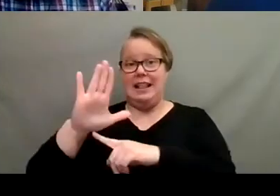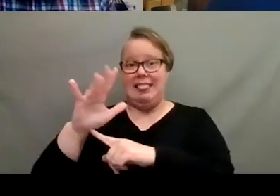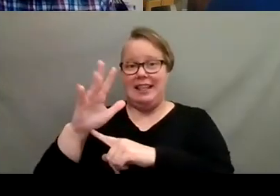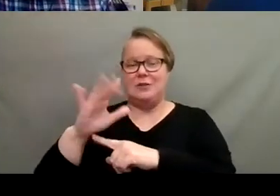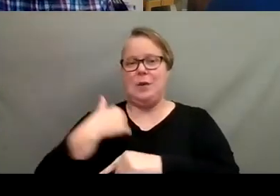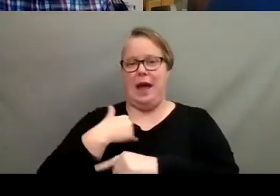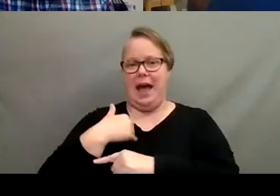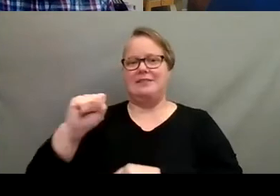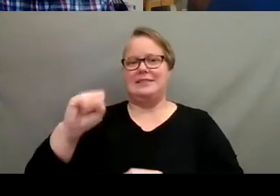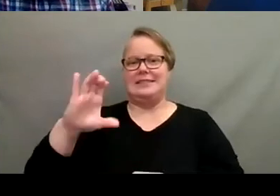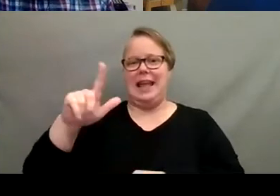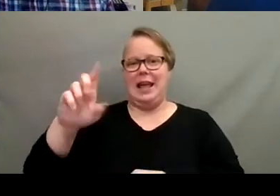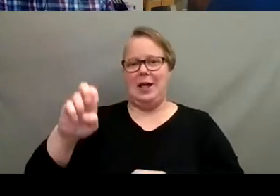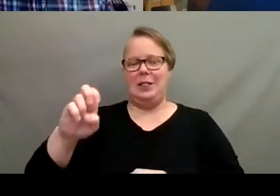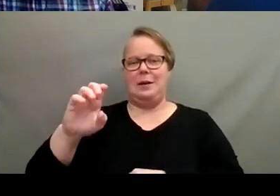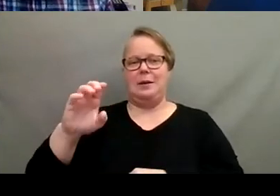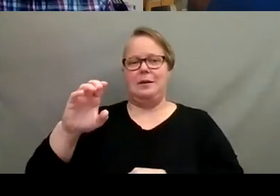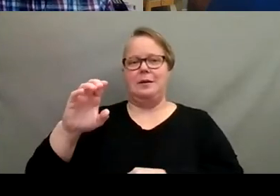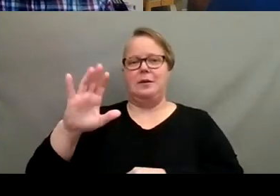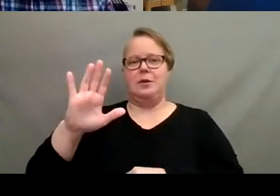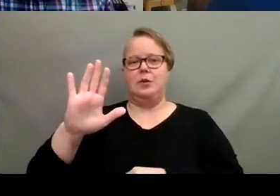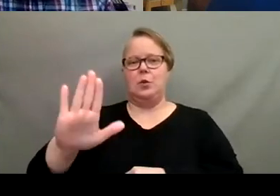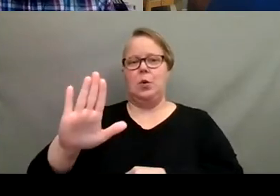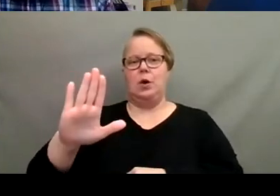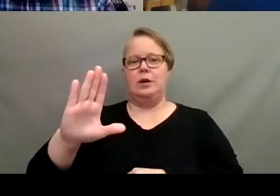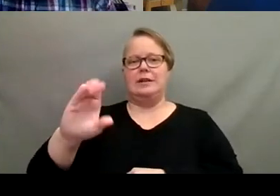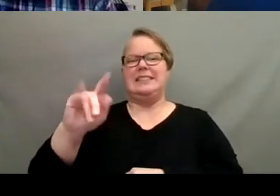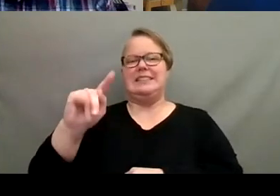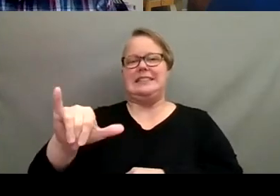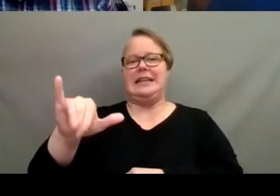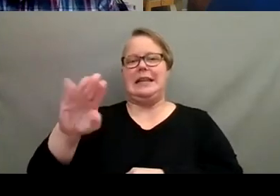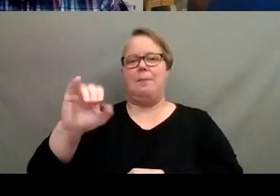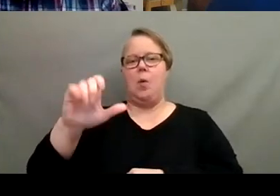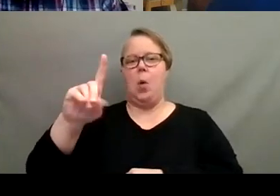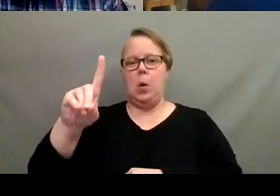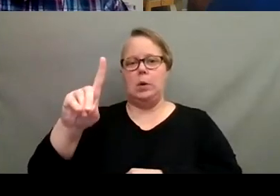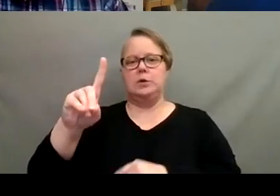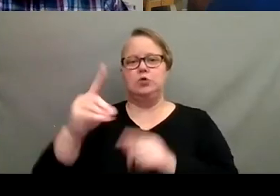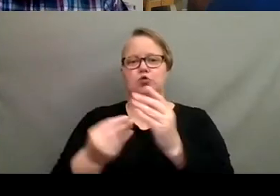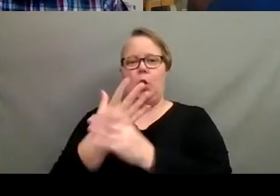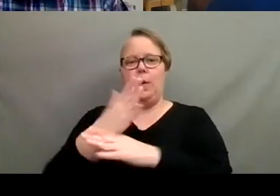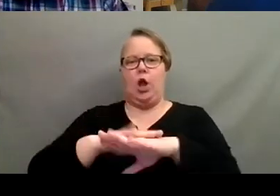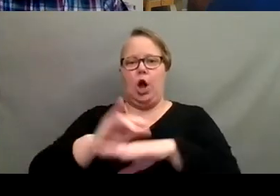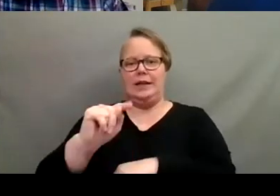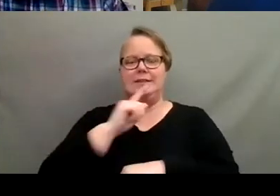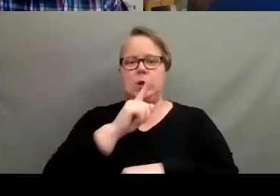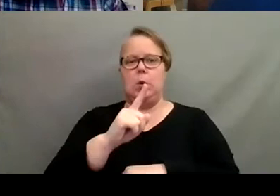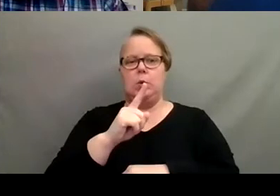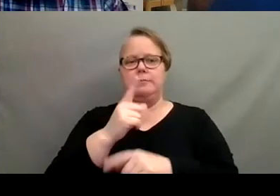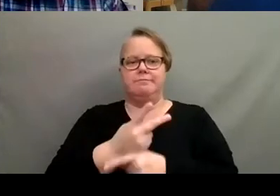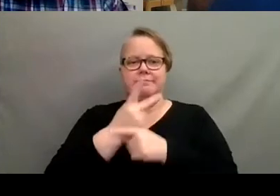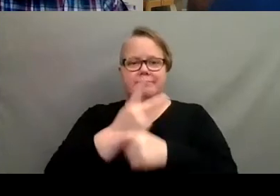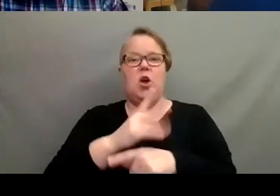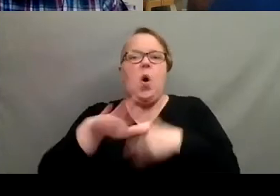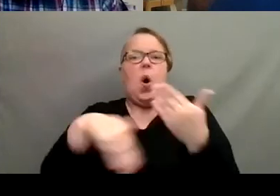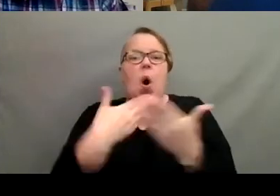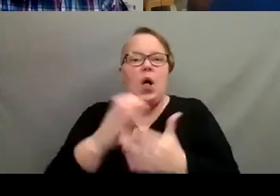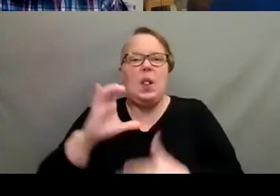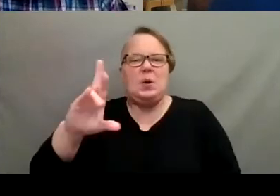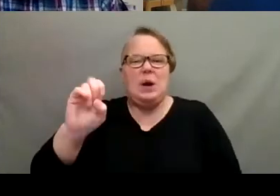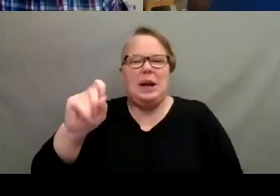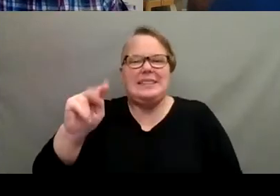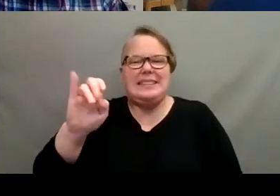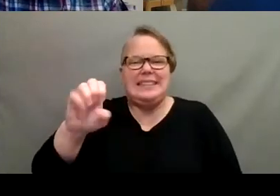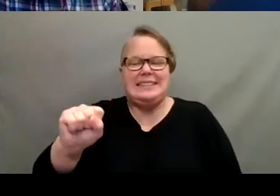or scale, your powdery mildew or not your body, your sooty mold growing on there. Yeah. Just look out for all the crusties. What's the